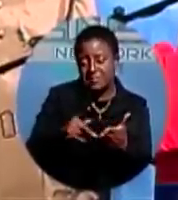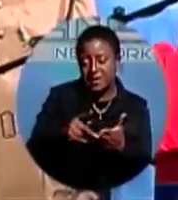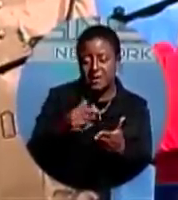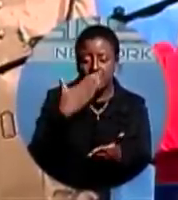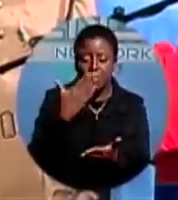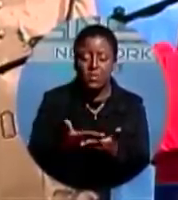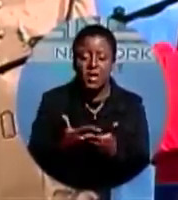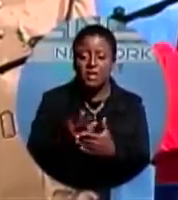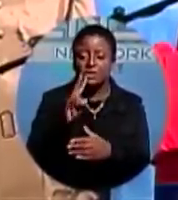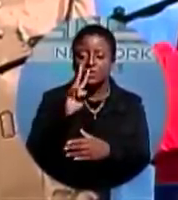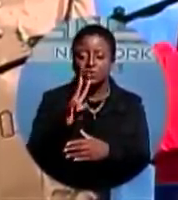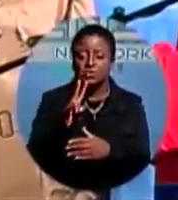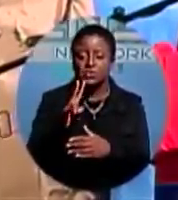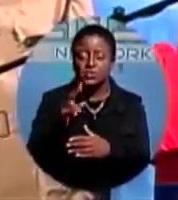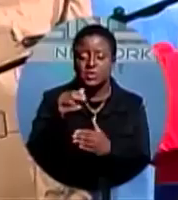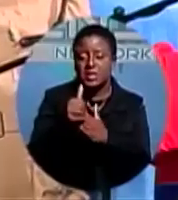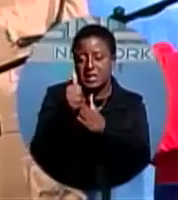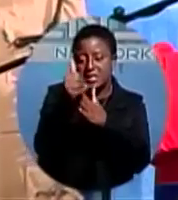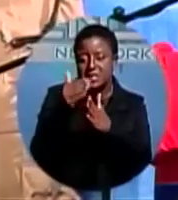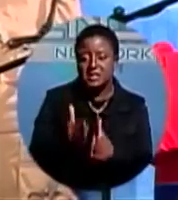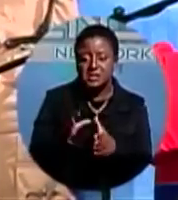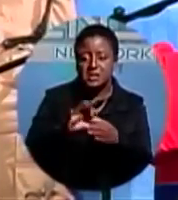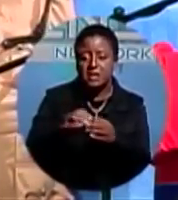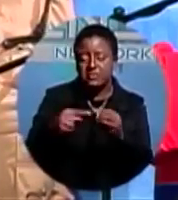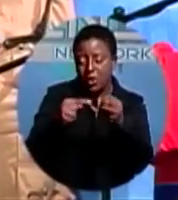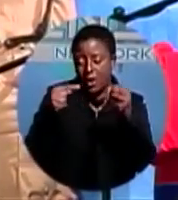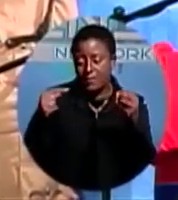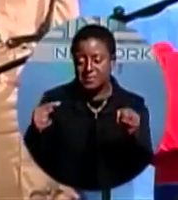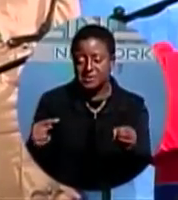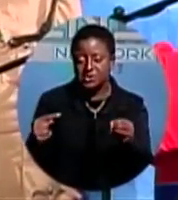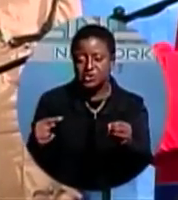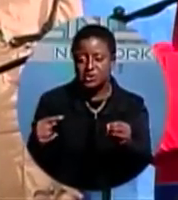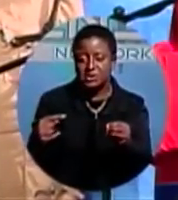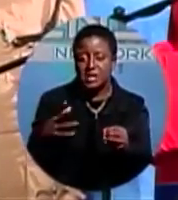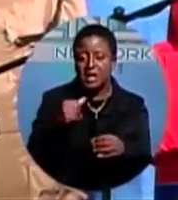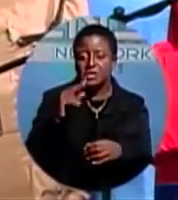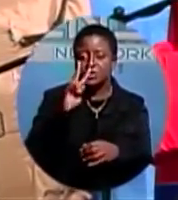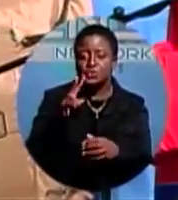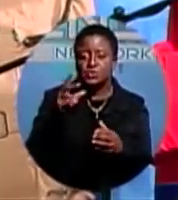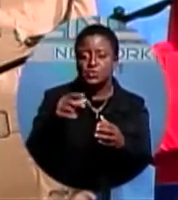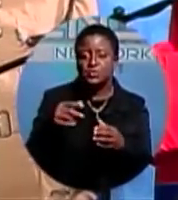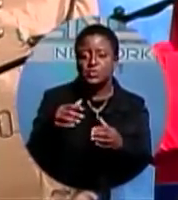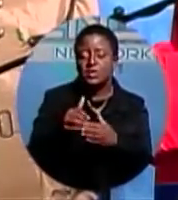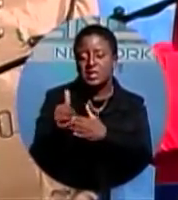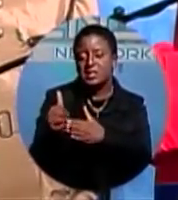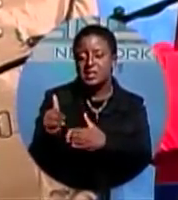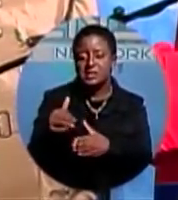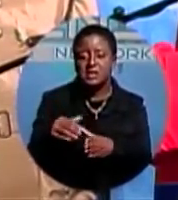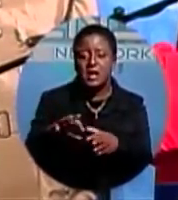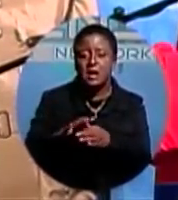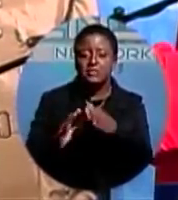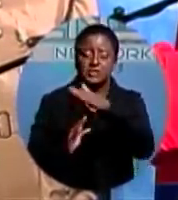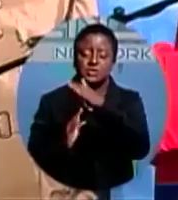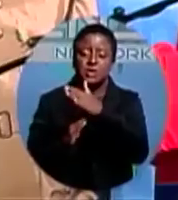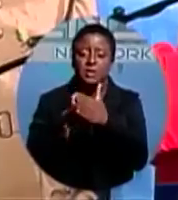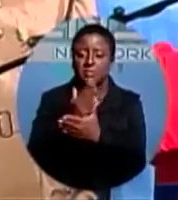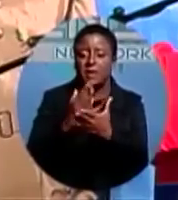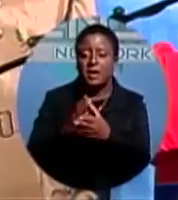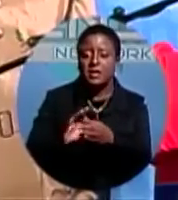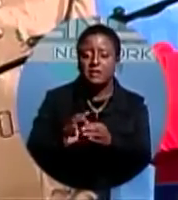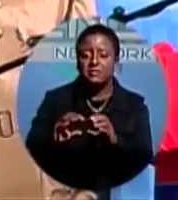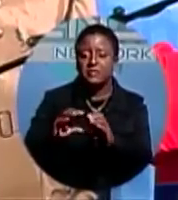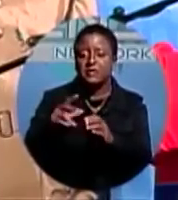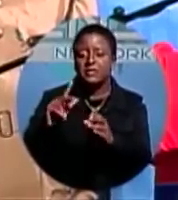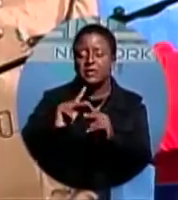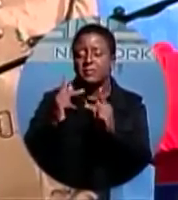potentially two senior leaders of the executive branch of the government in which they are seeking to drill for oil. Fellow Bahamians,